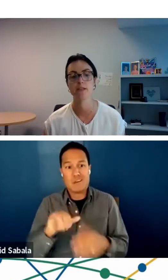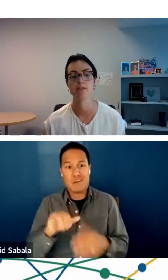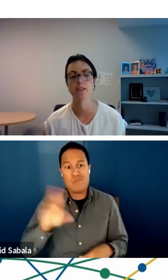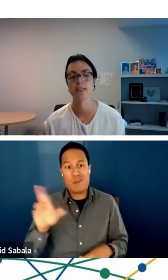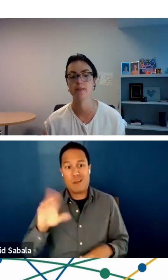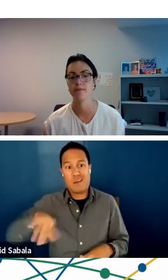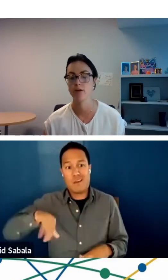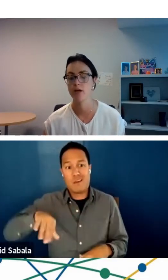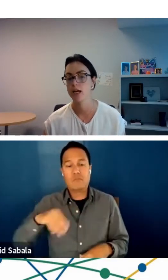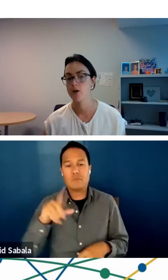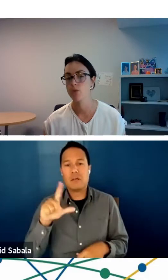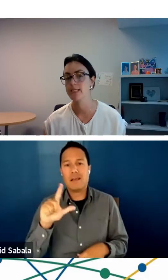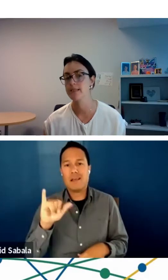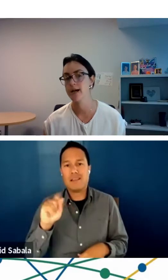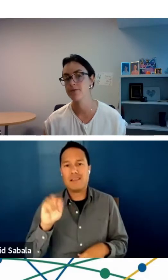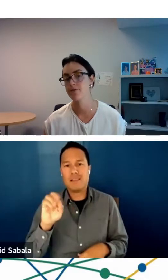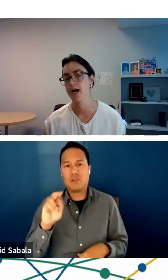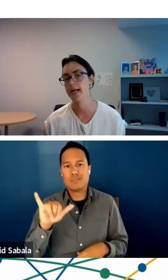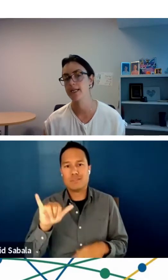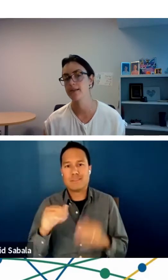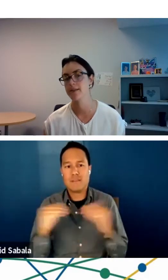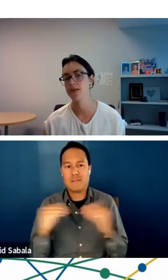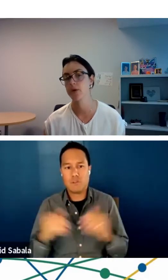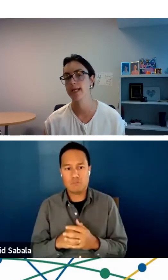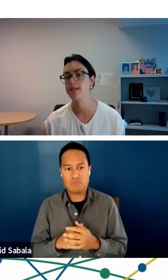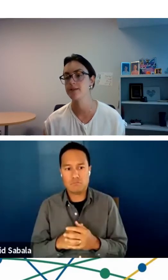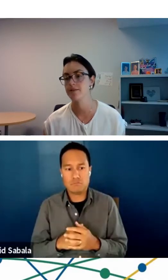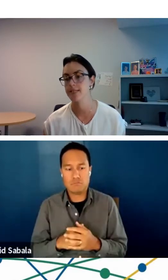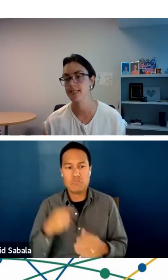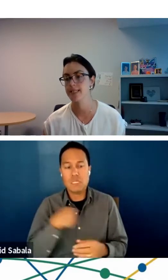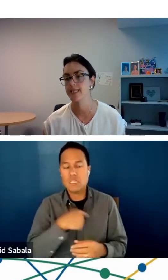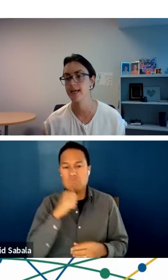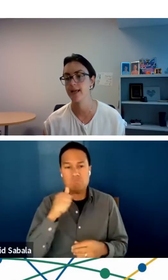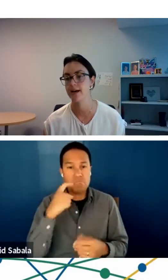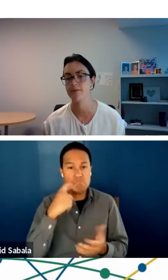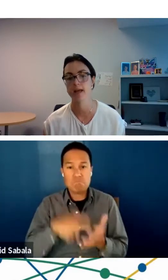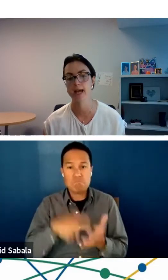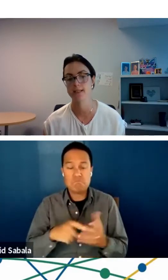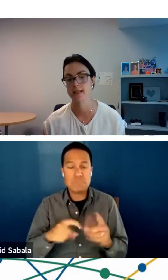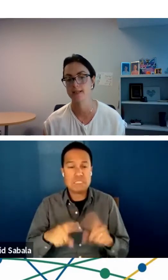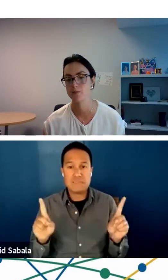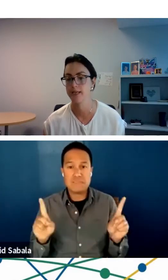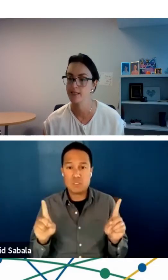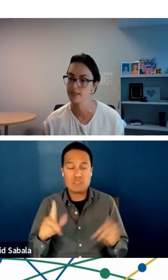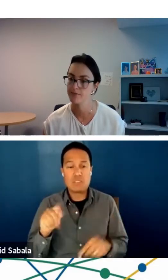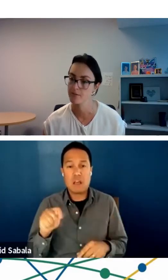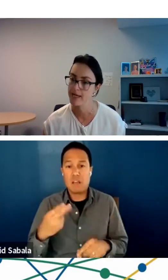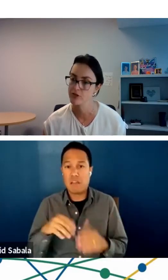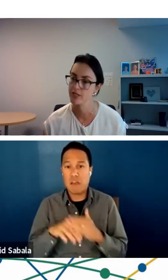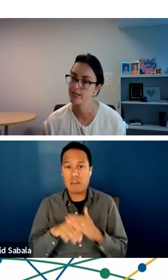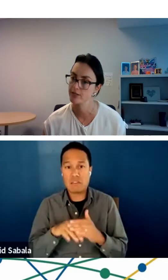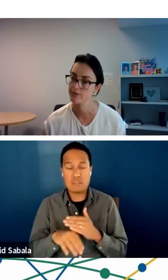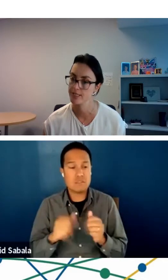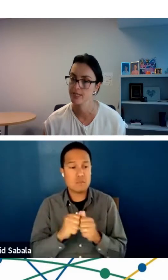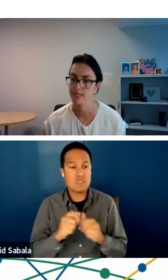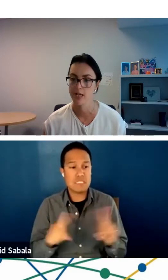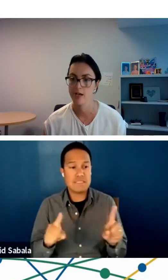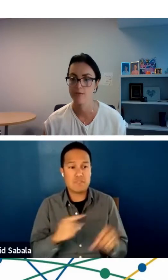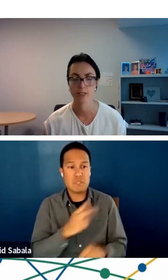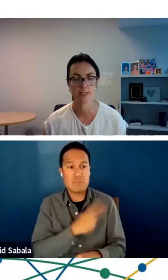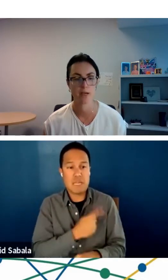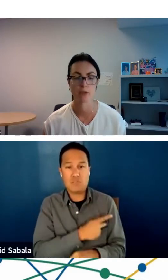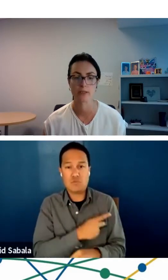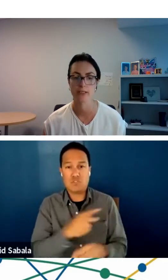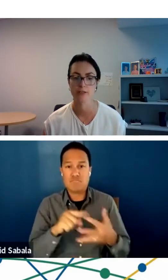by literacy level. We did not find that there were any differences in telehealth access by these different patient characteristics.